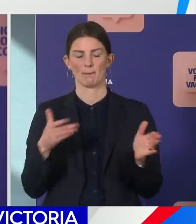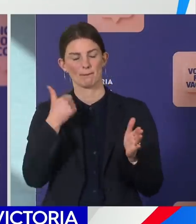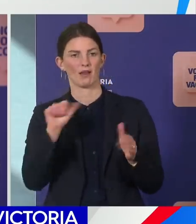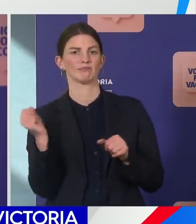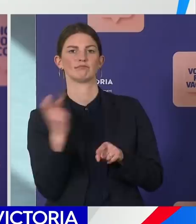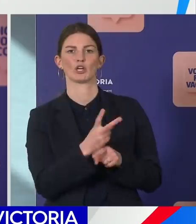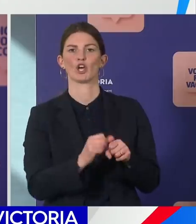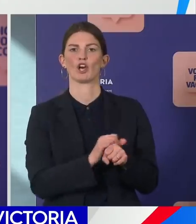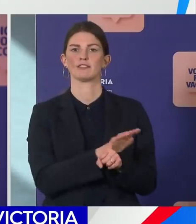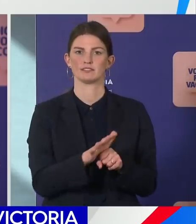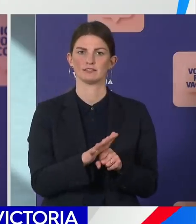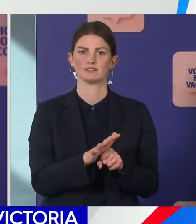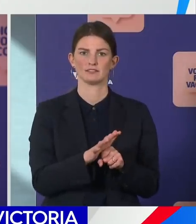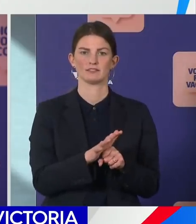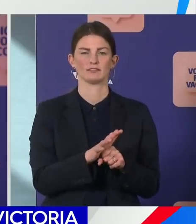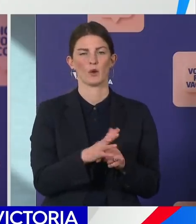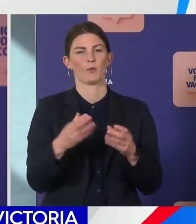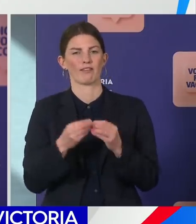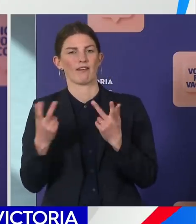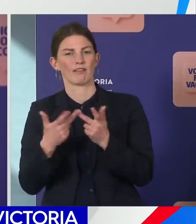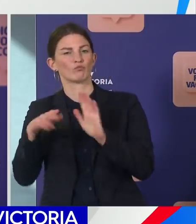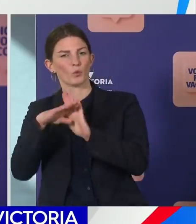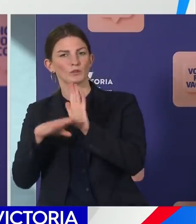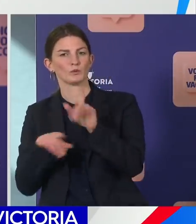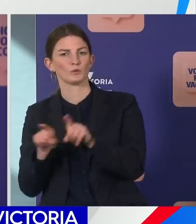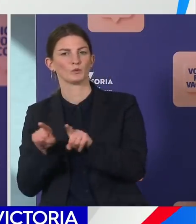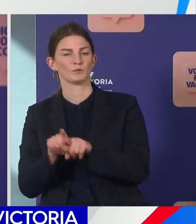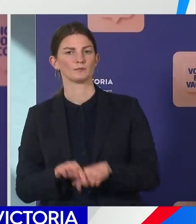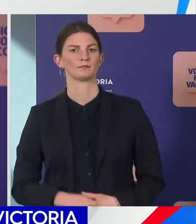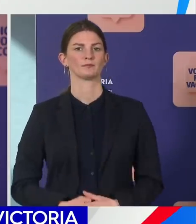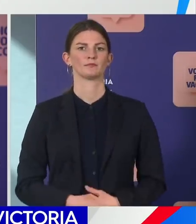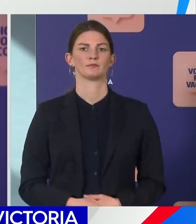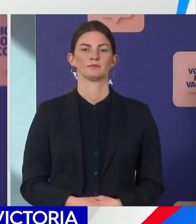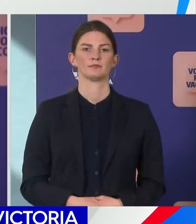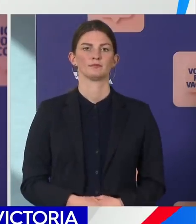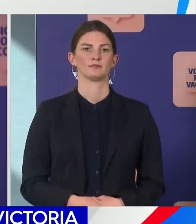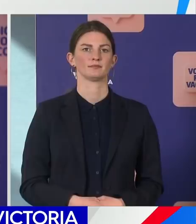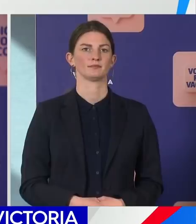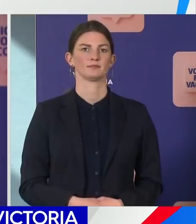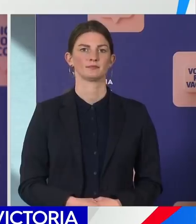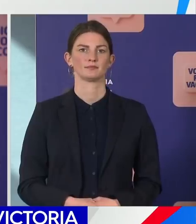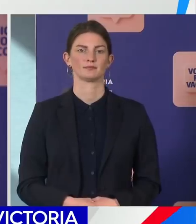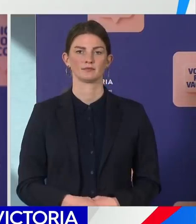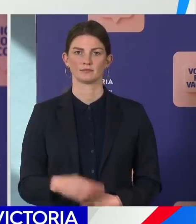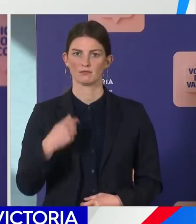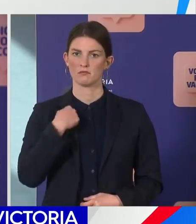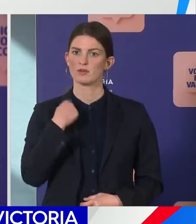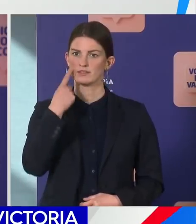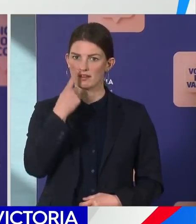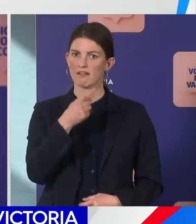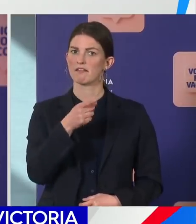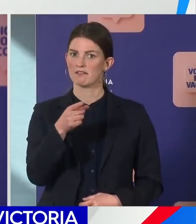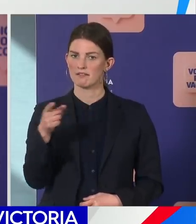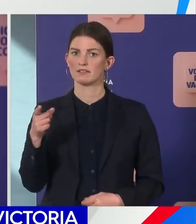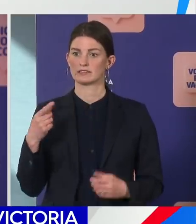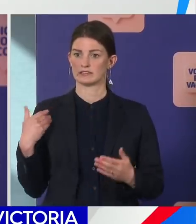with other public health measures. We've seen a really big demand over the past few days